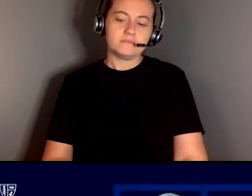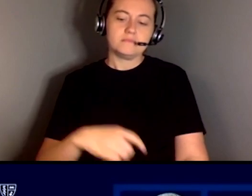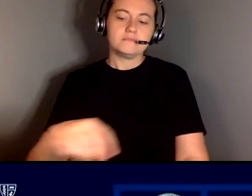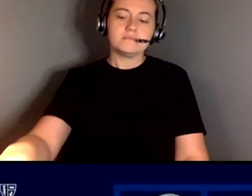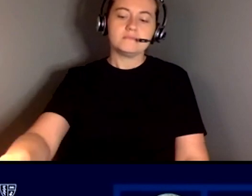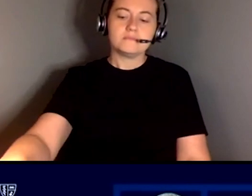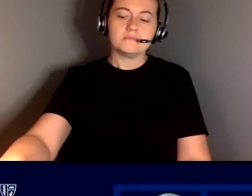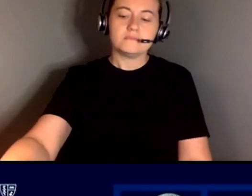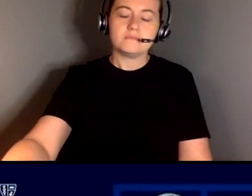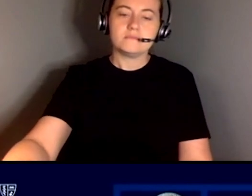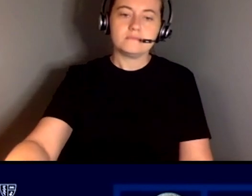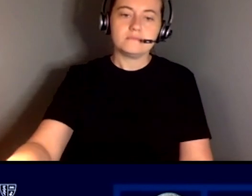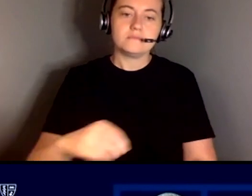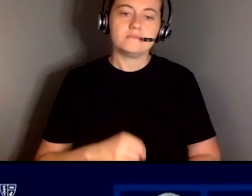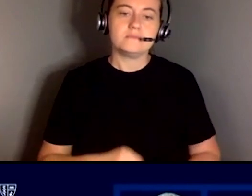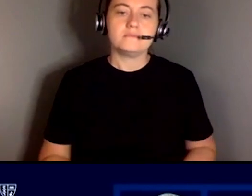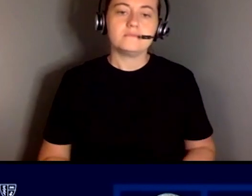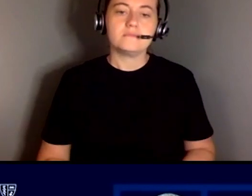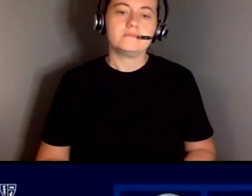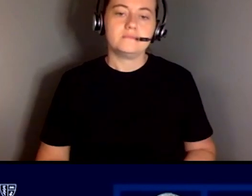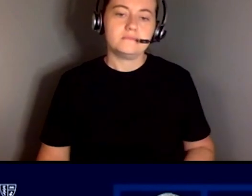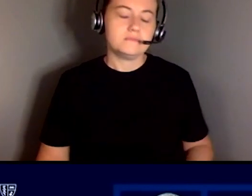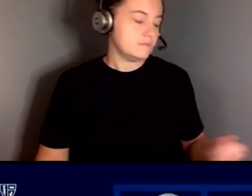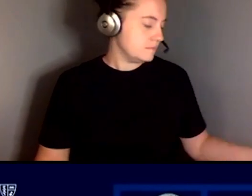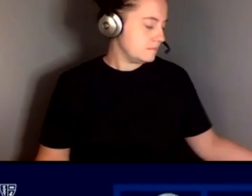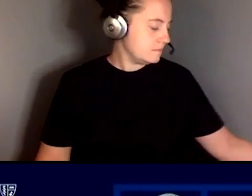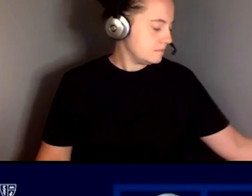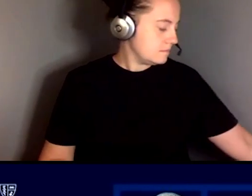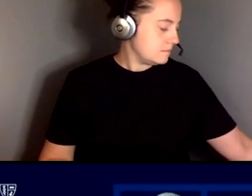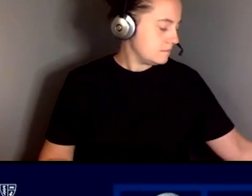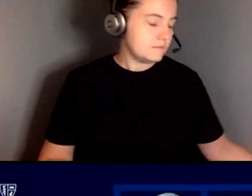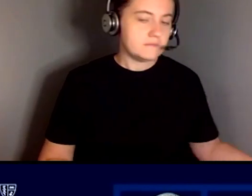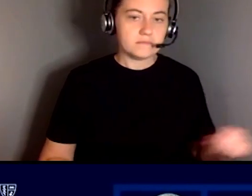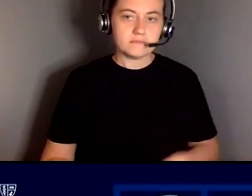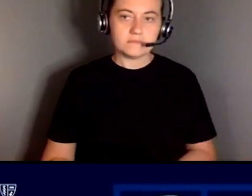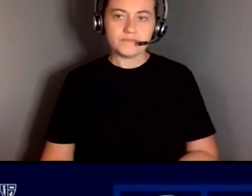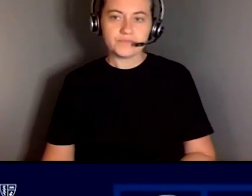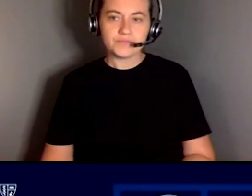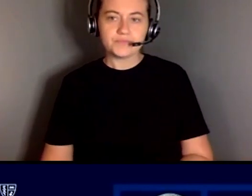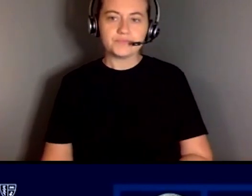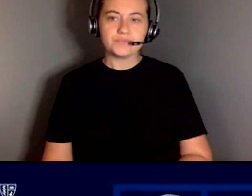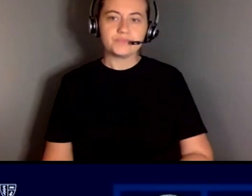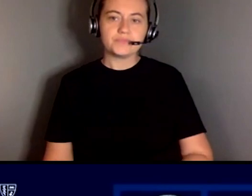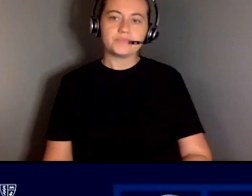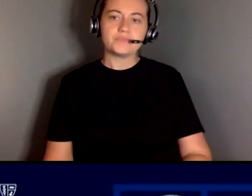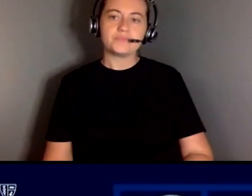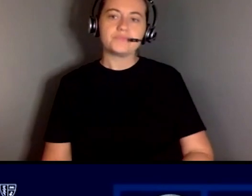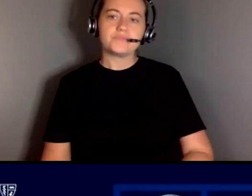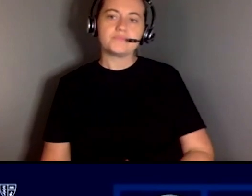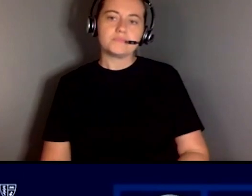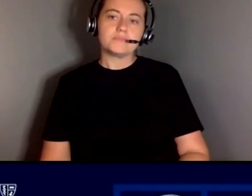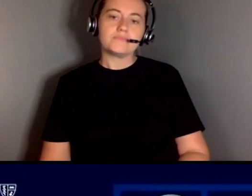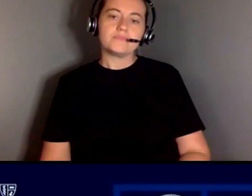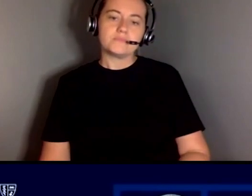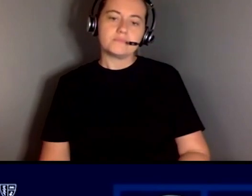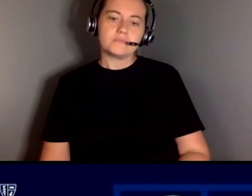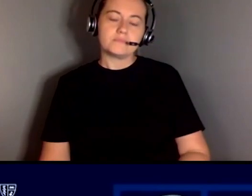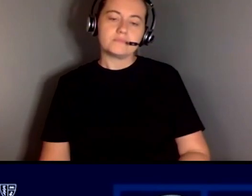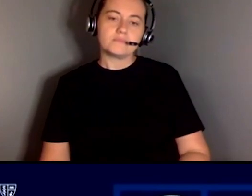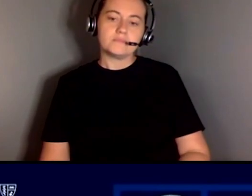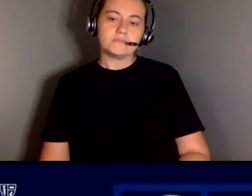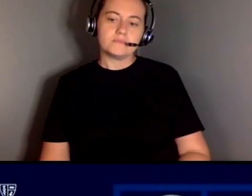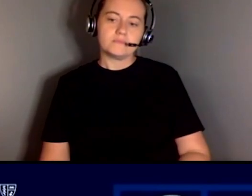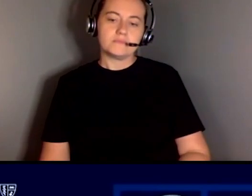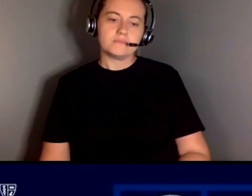early and there may be a time pressure but the more you can describe to a person what they will be getting into the more